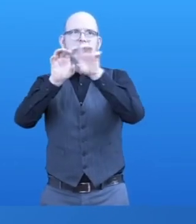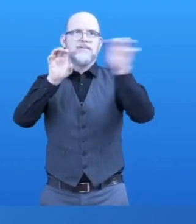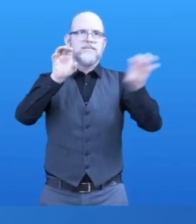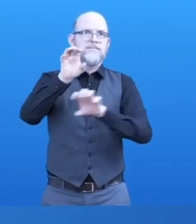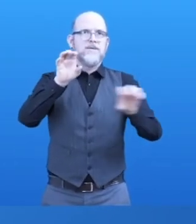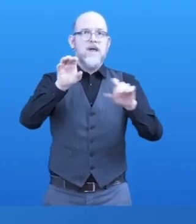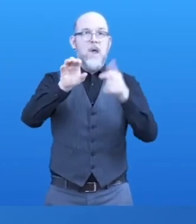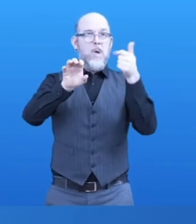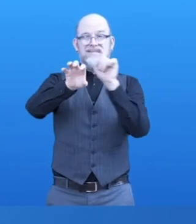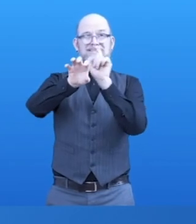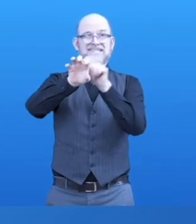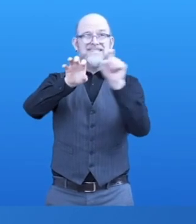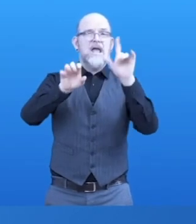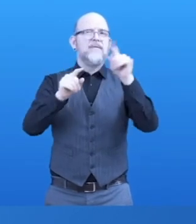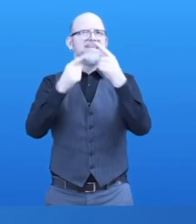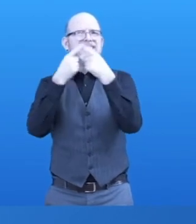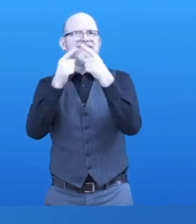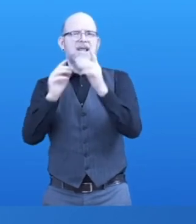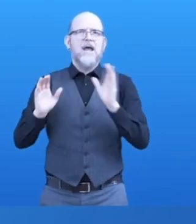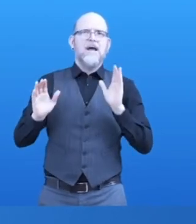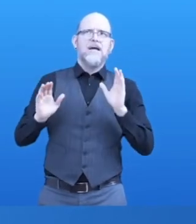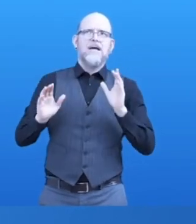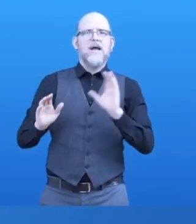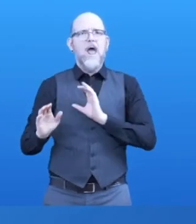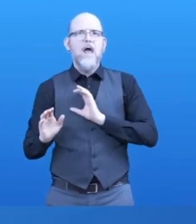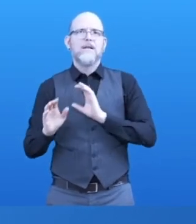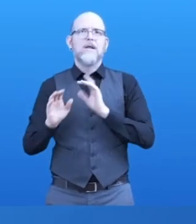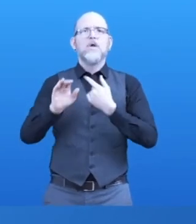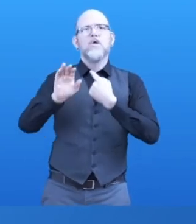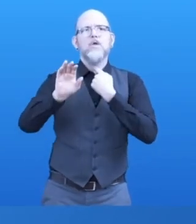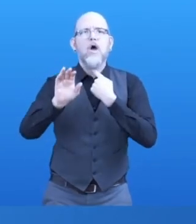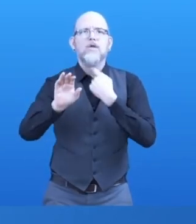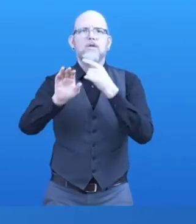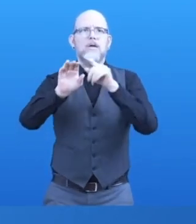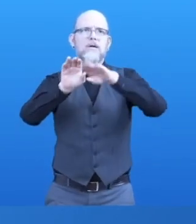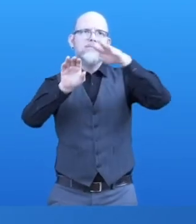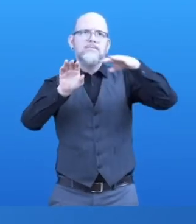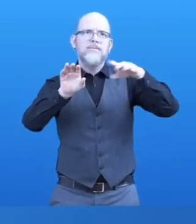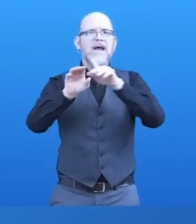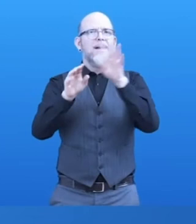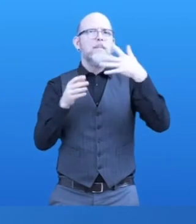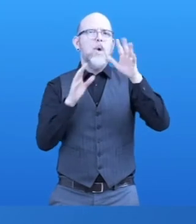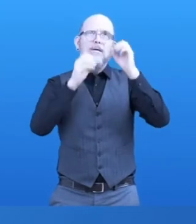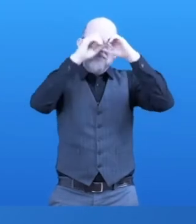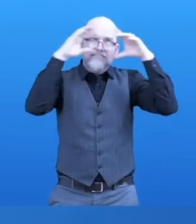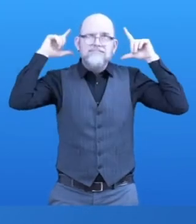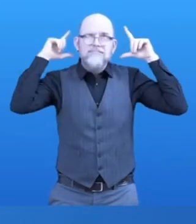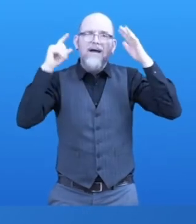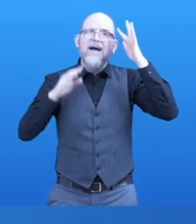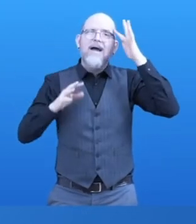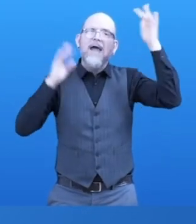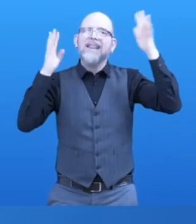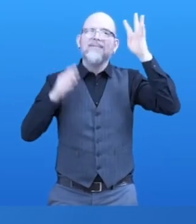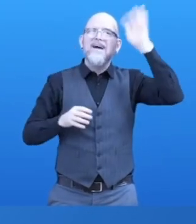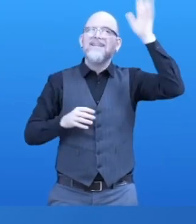The imaginary world of Bolly Land forms the backdrop of the Bolly Land suite of software and apps that support young students who are blind or visually